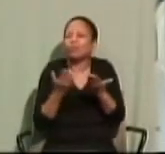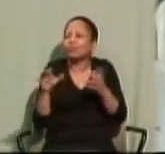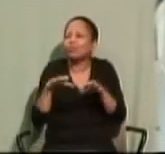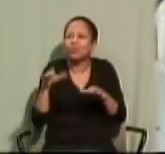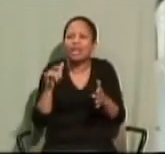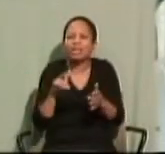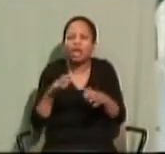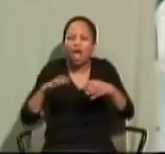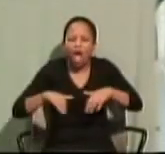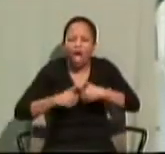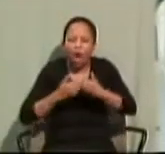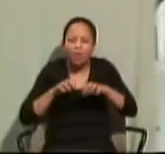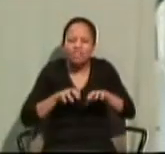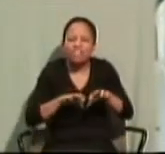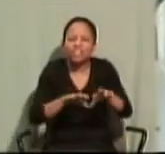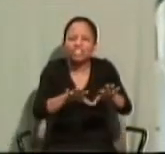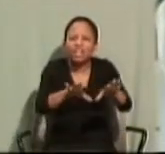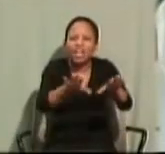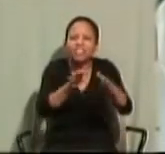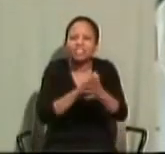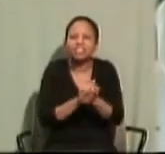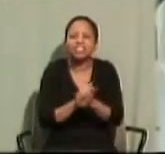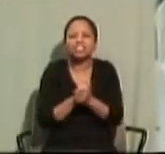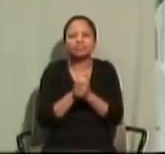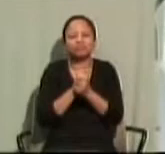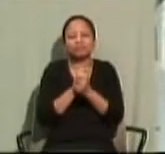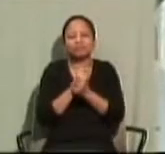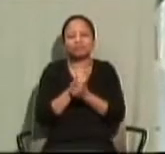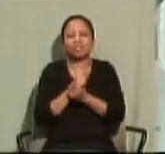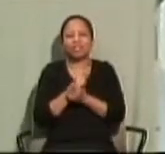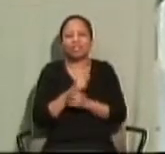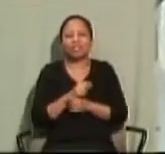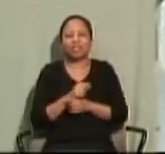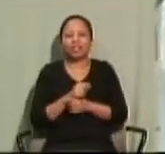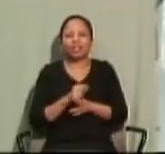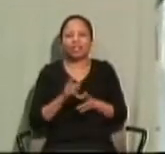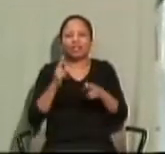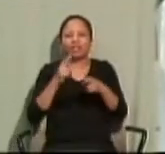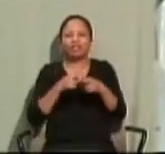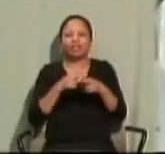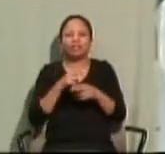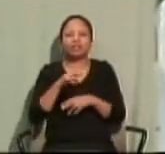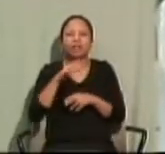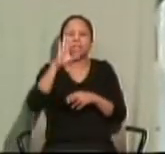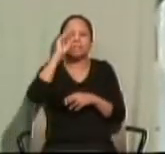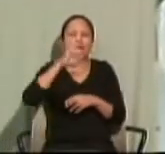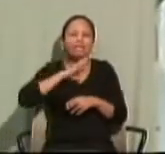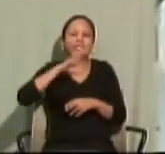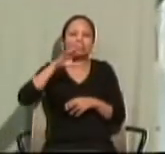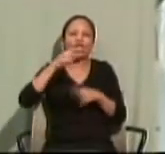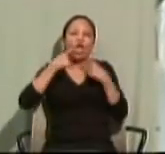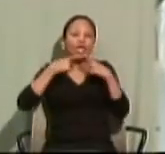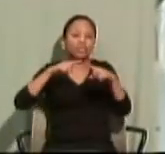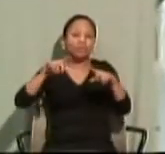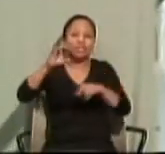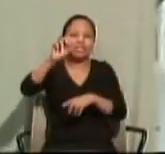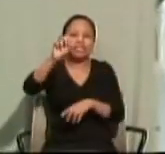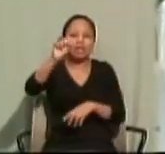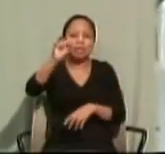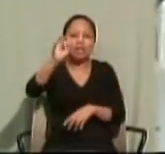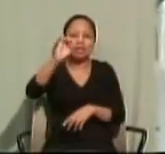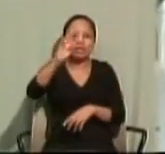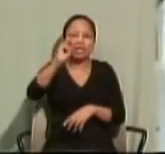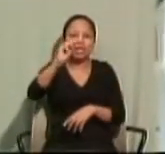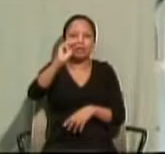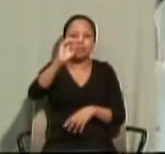in Simeon. We are told Simeon was an